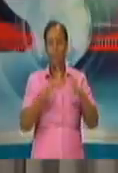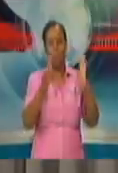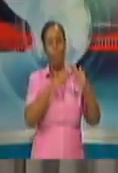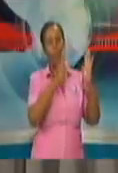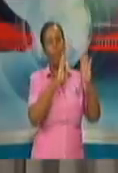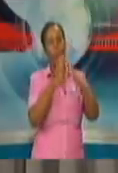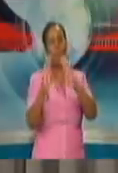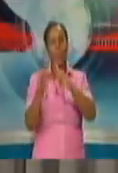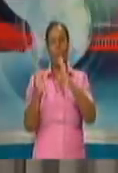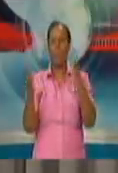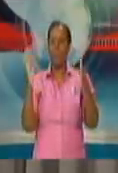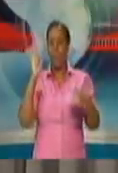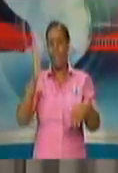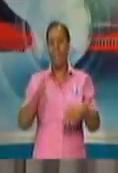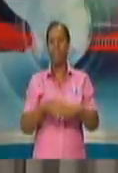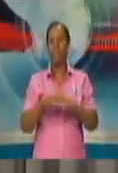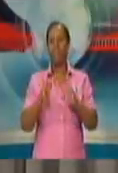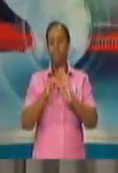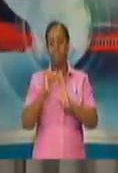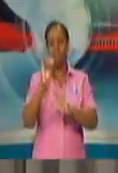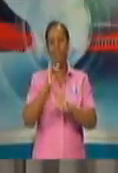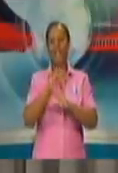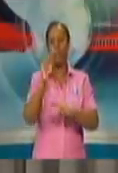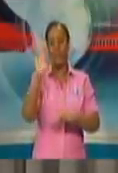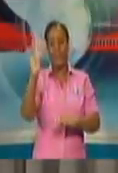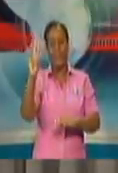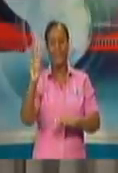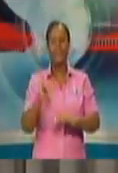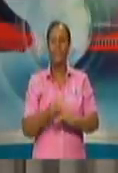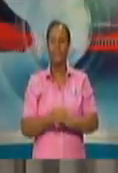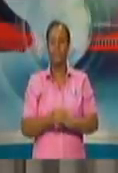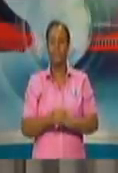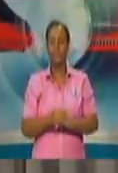May 26th to 21st of May, 2020.